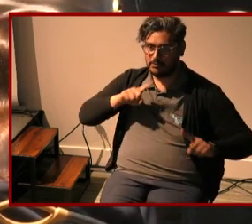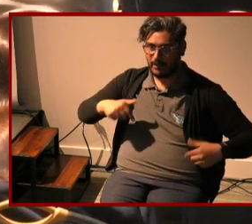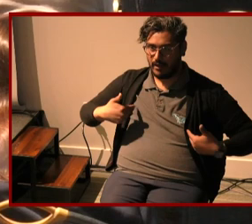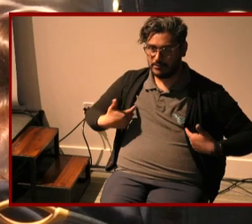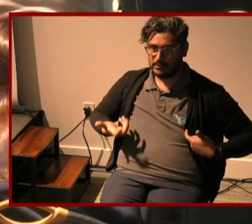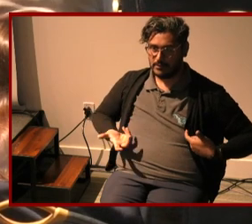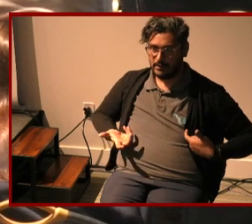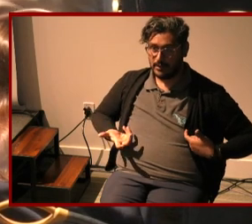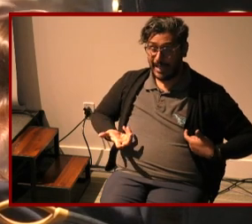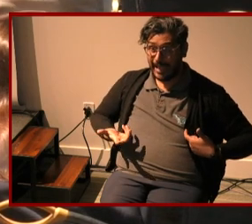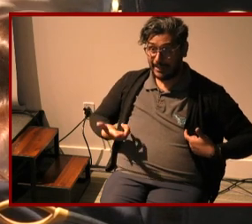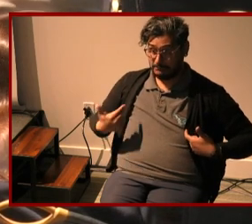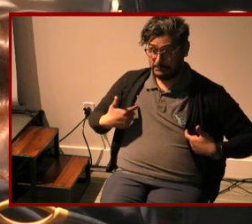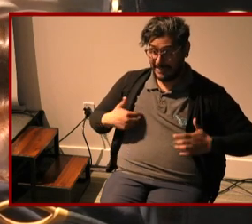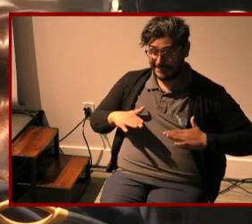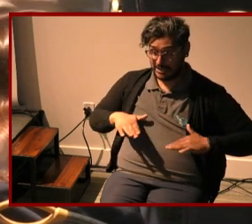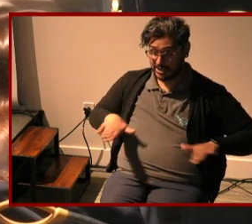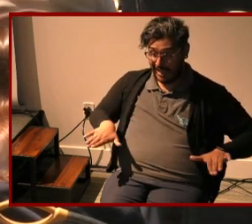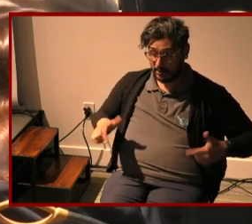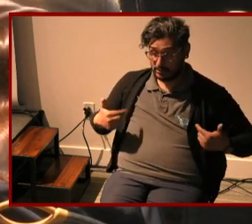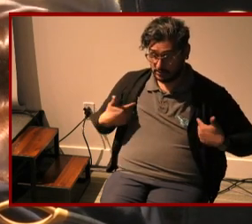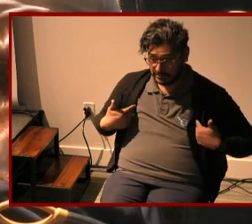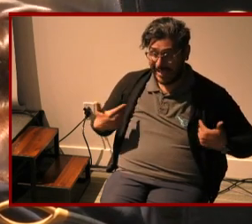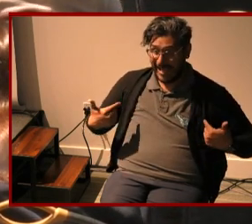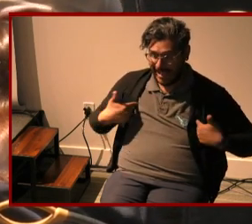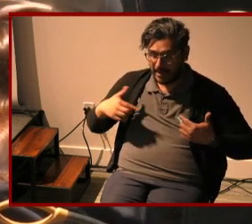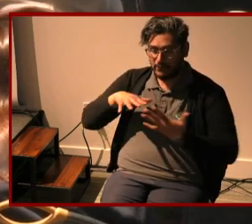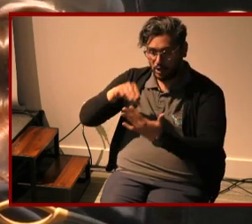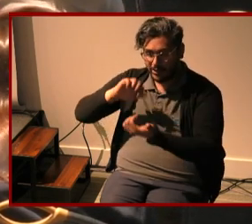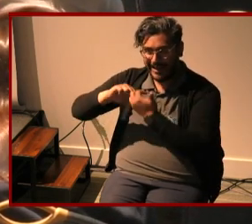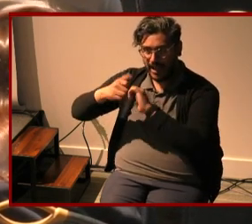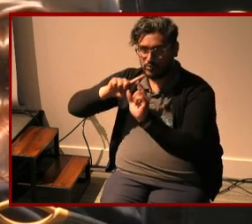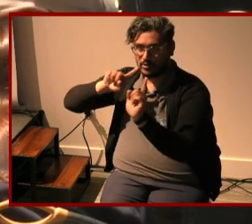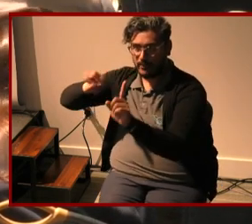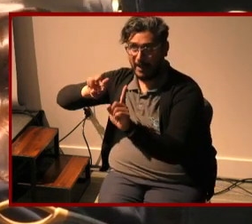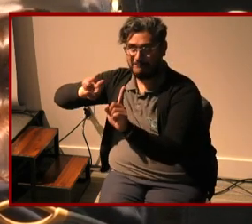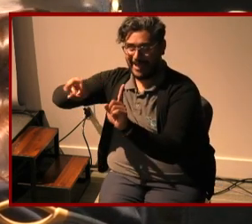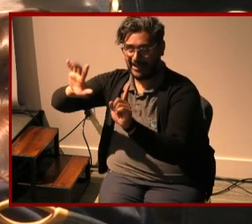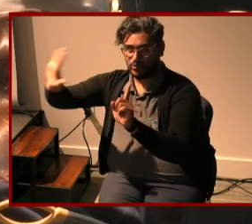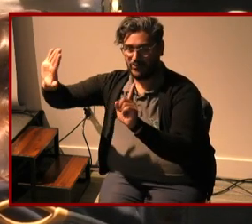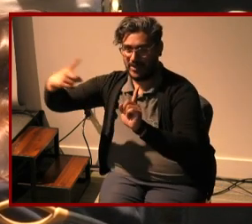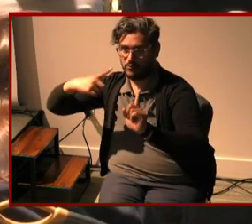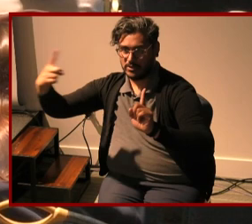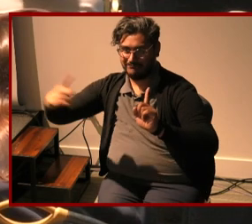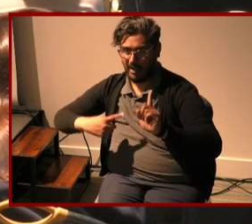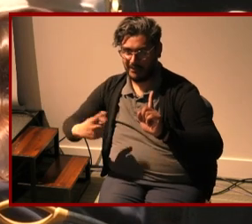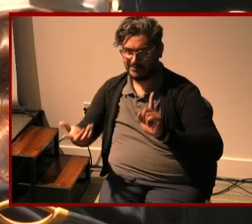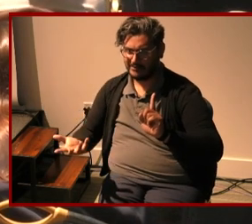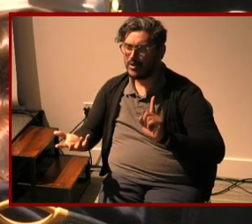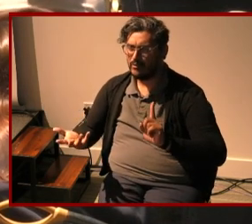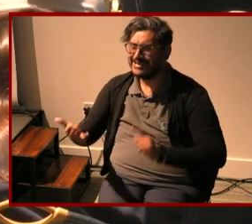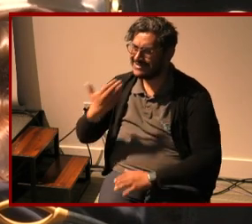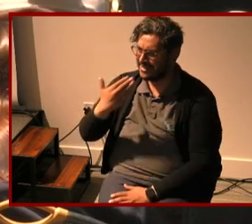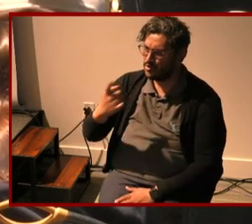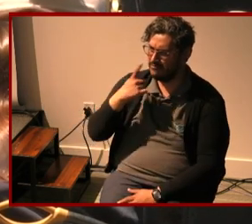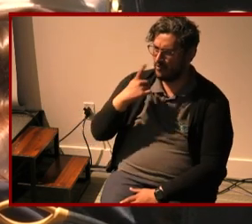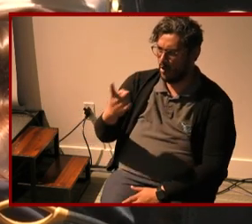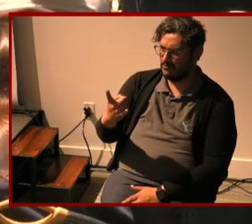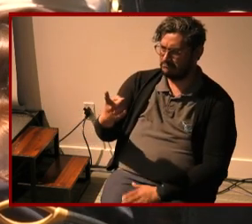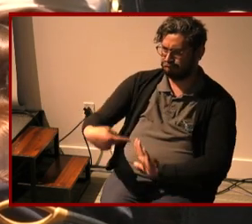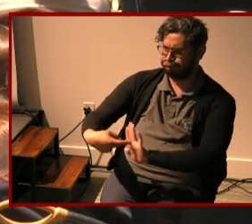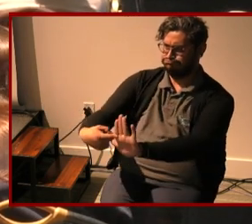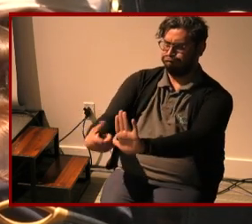learning how to respond back to that response um so thank you for bringing light to this it um